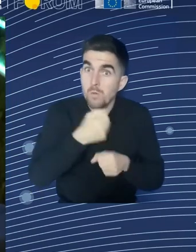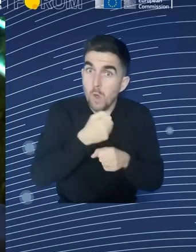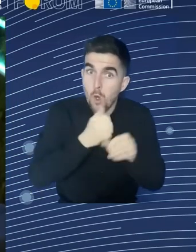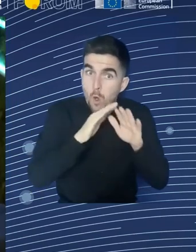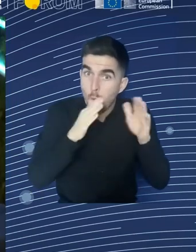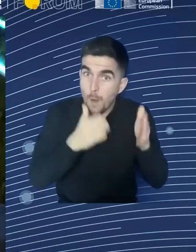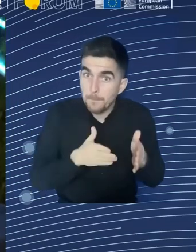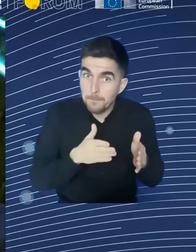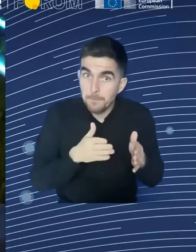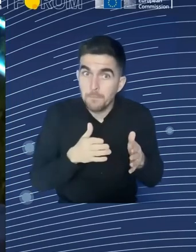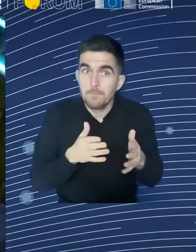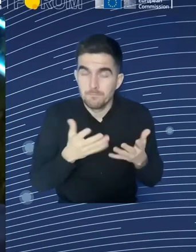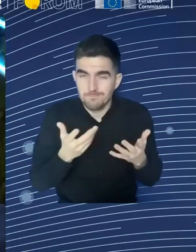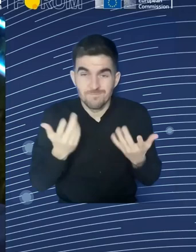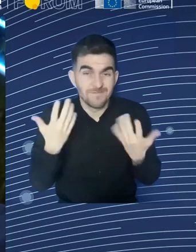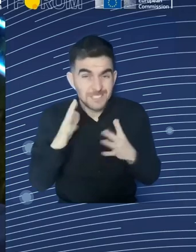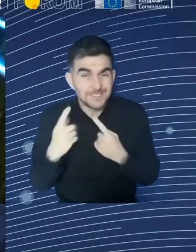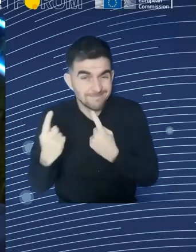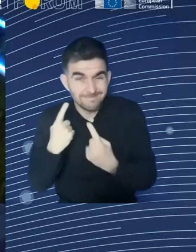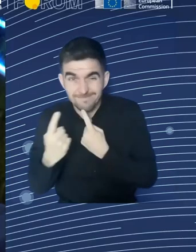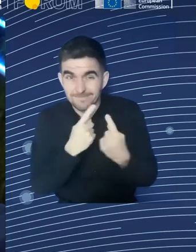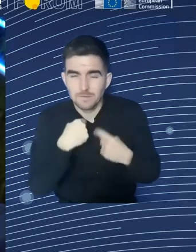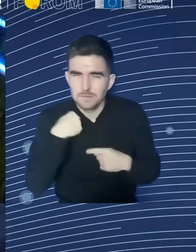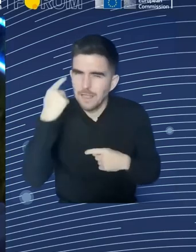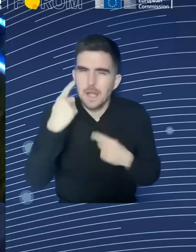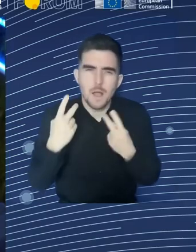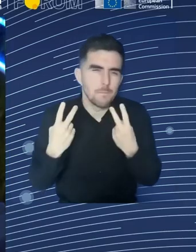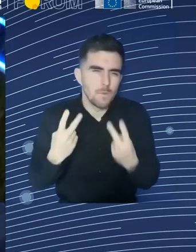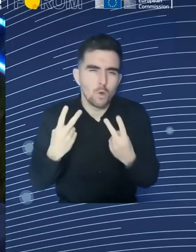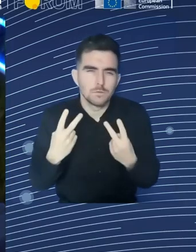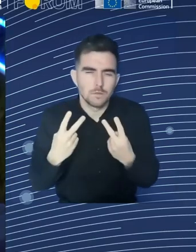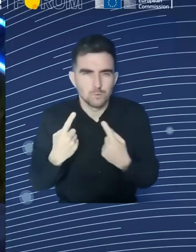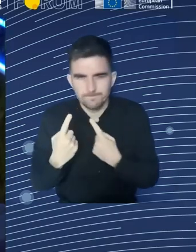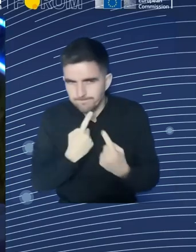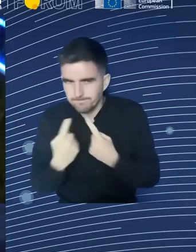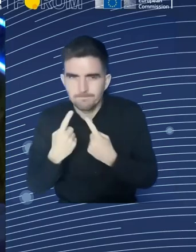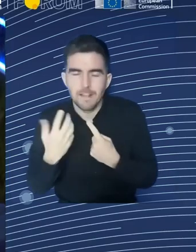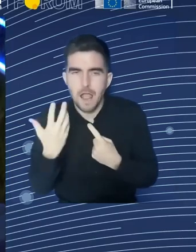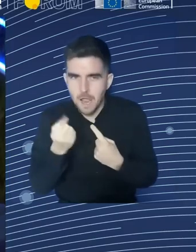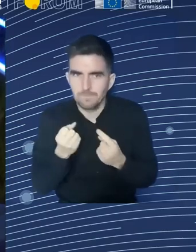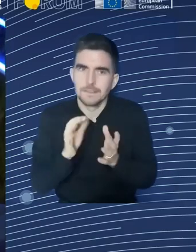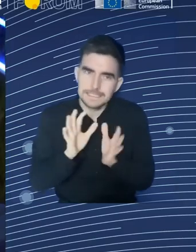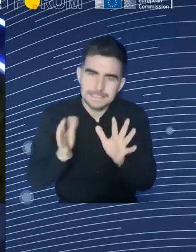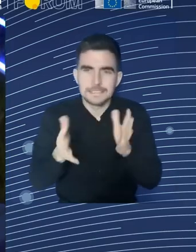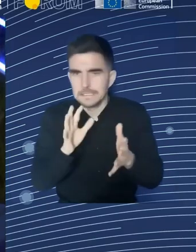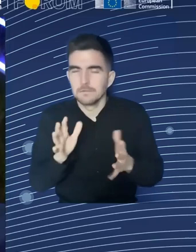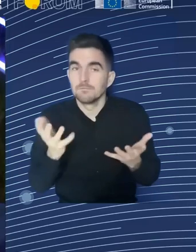home and work responsibilities, proper sharing of the responsibilities at home between